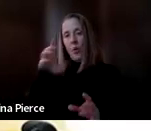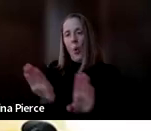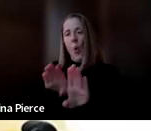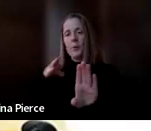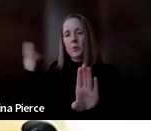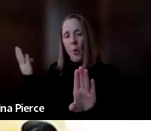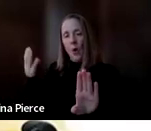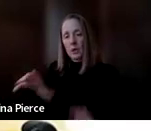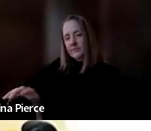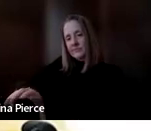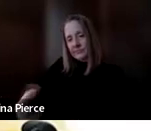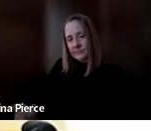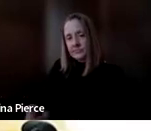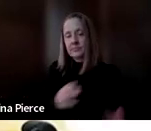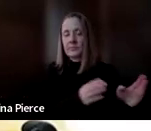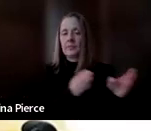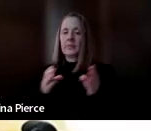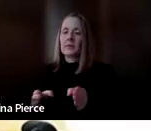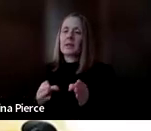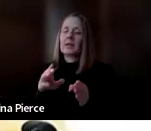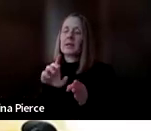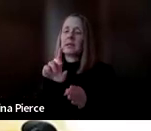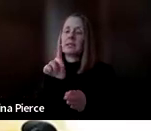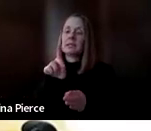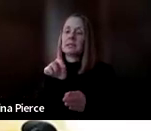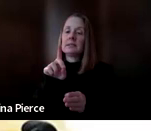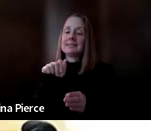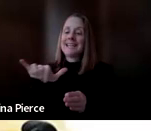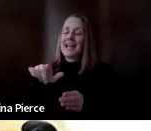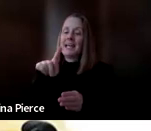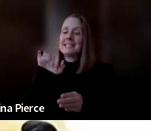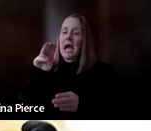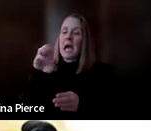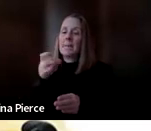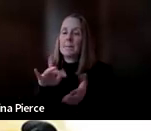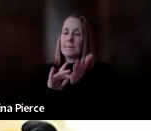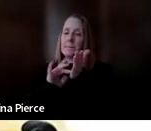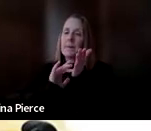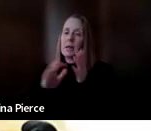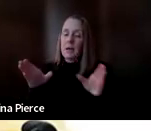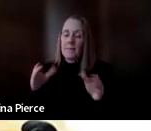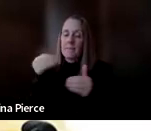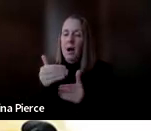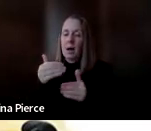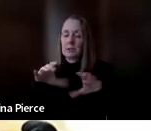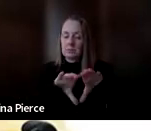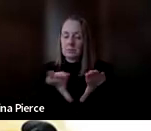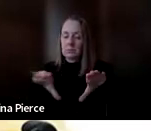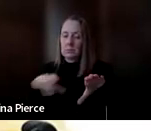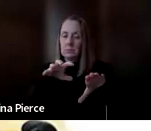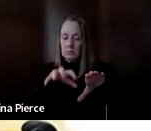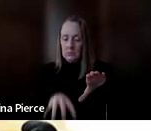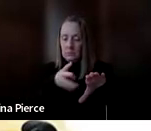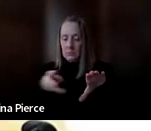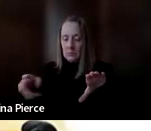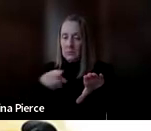day and time coded um pillbox organizer and there is a very cute fluffy companion pet stuffed animal